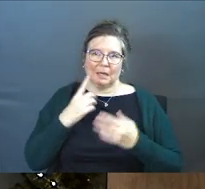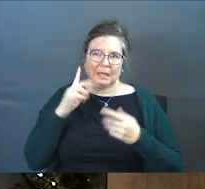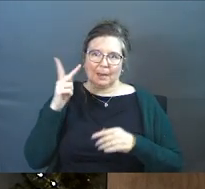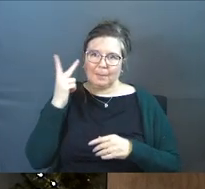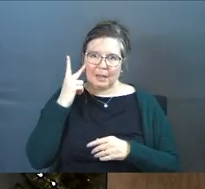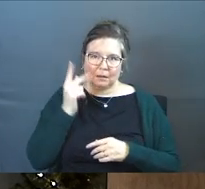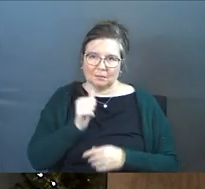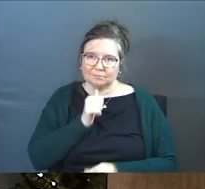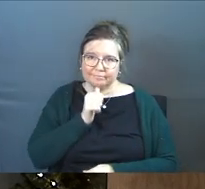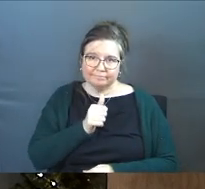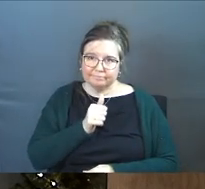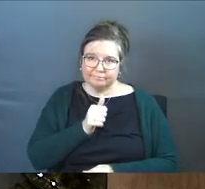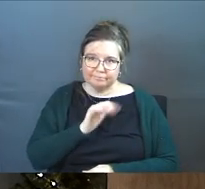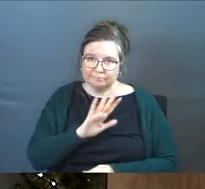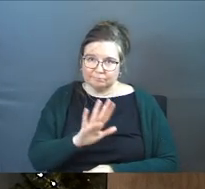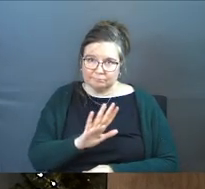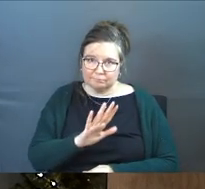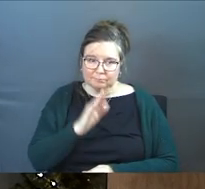political